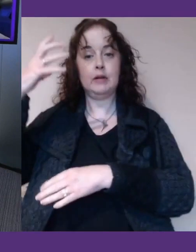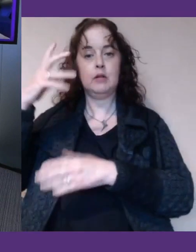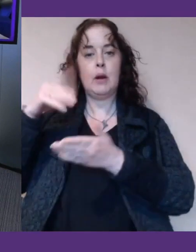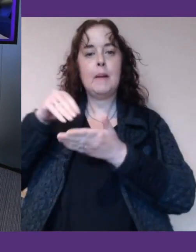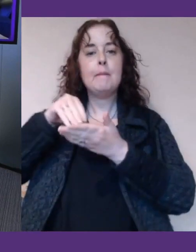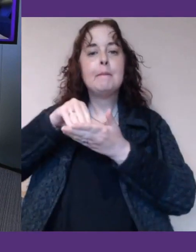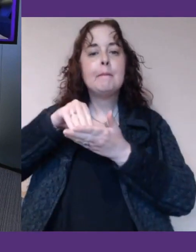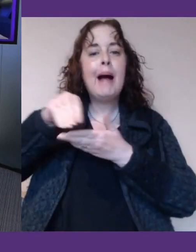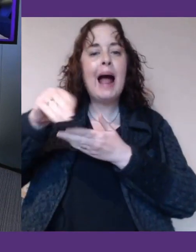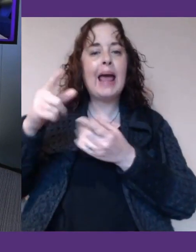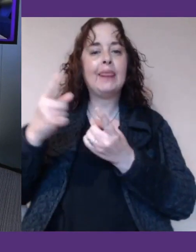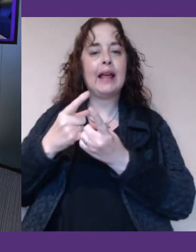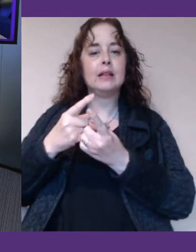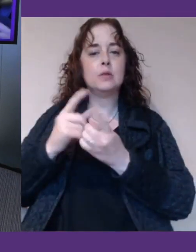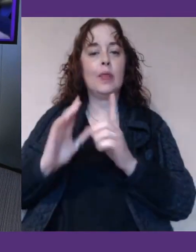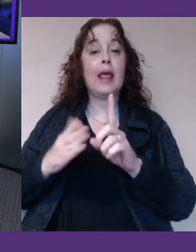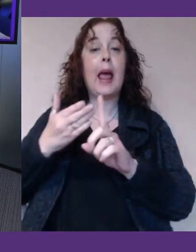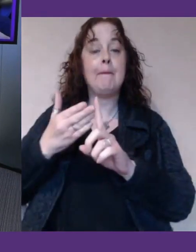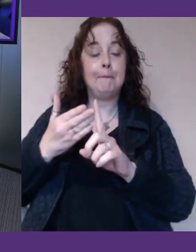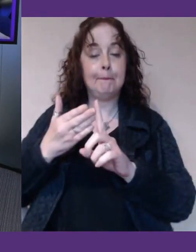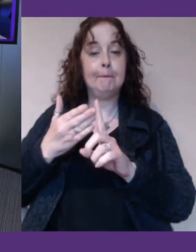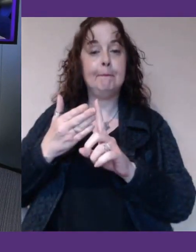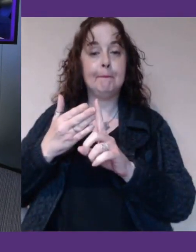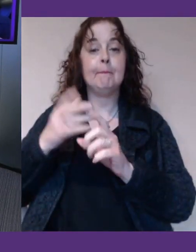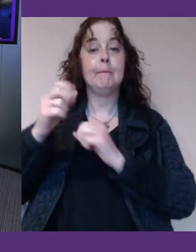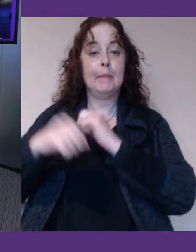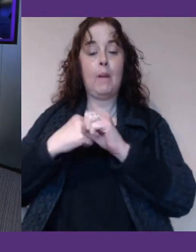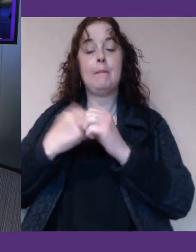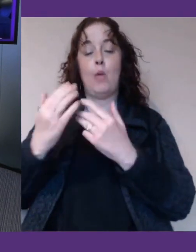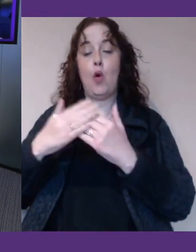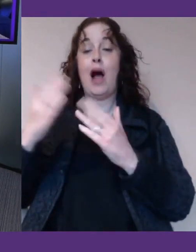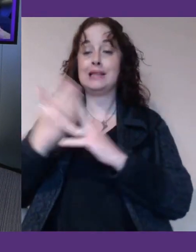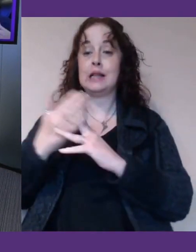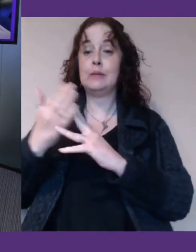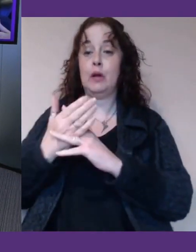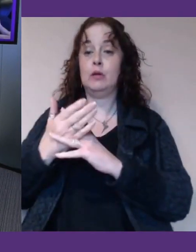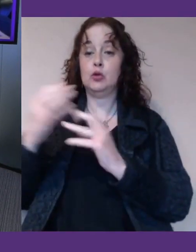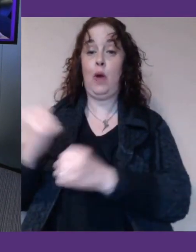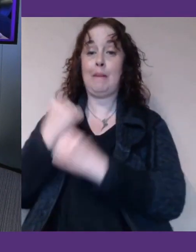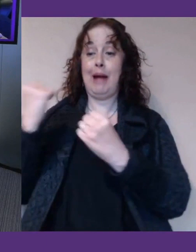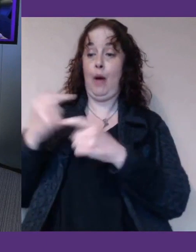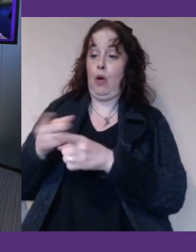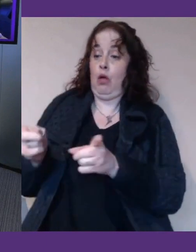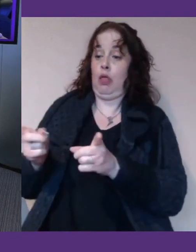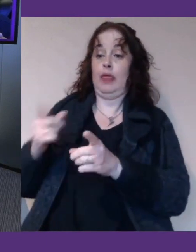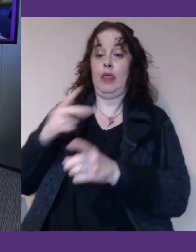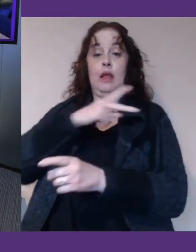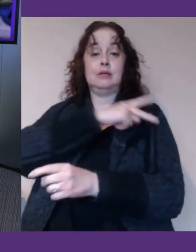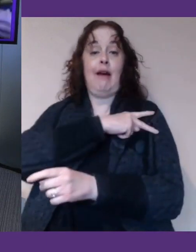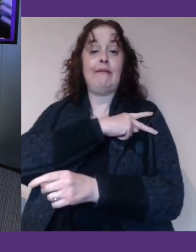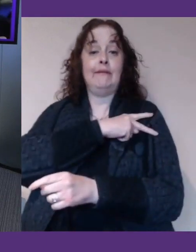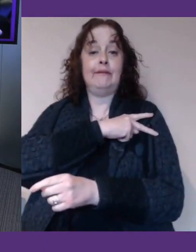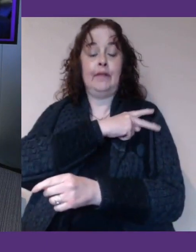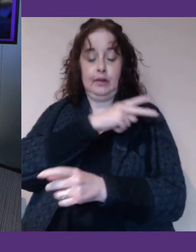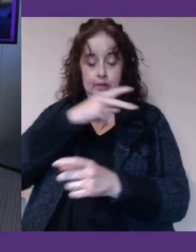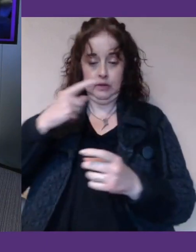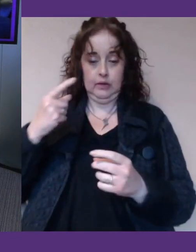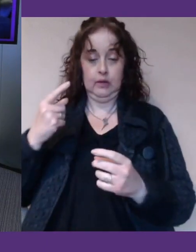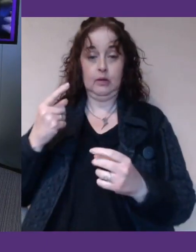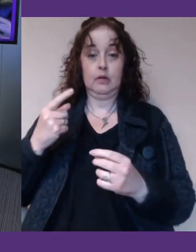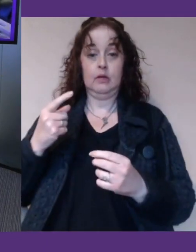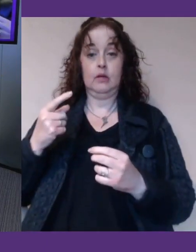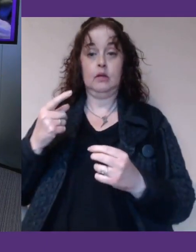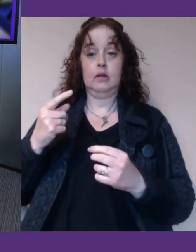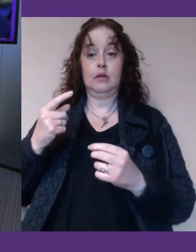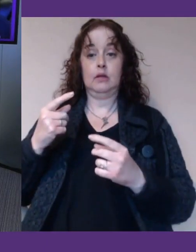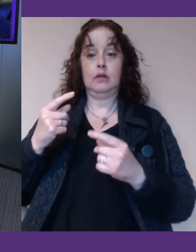real intentionality that it becomes more accessible to empower workers. There's that question that you see, you know, back to the fact that